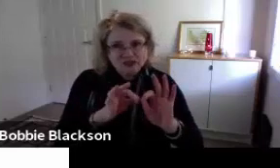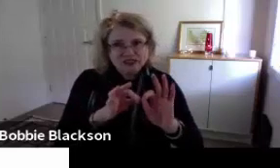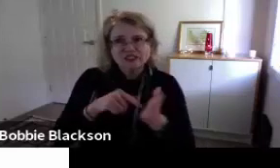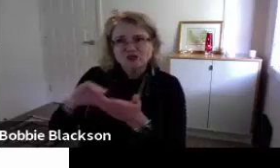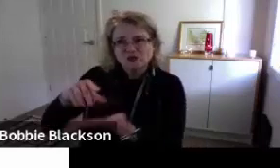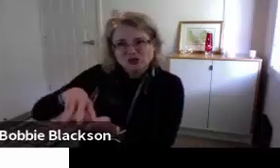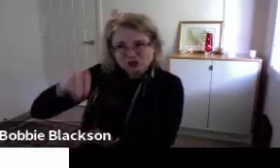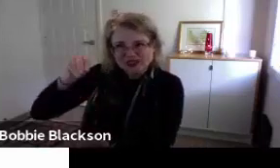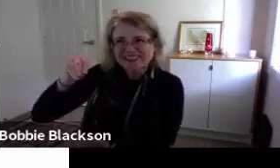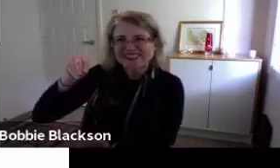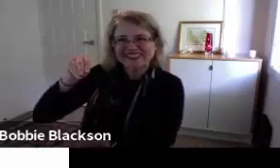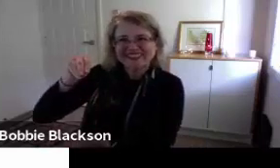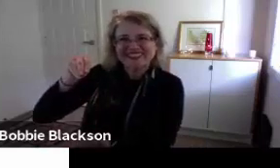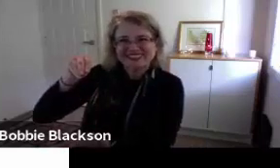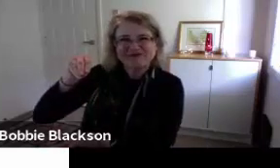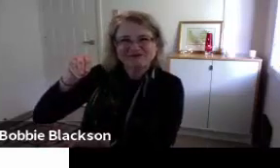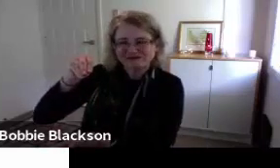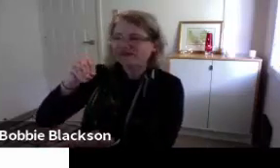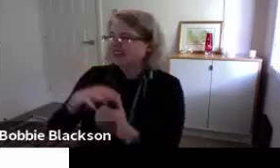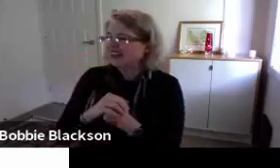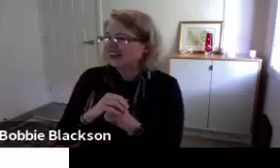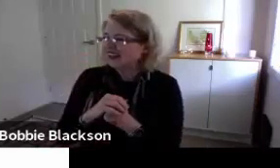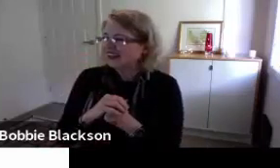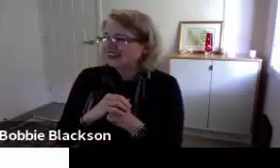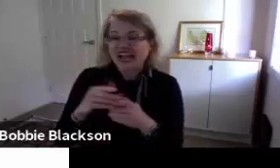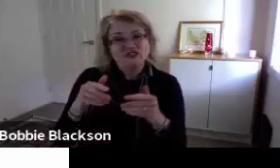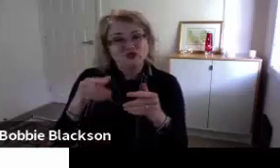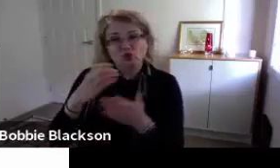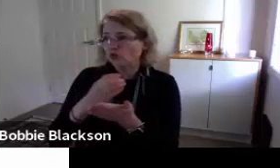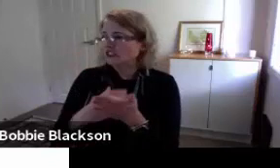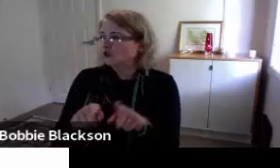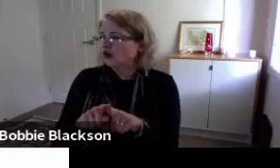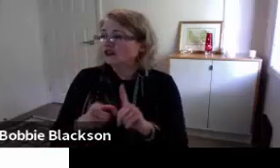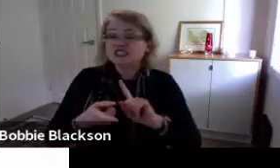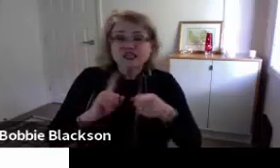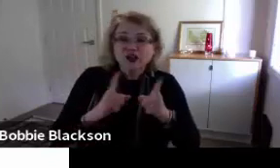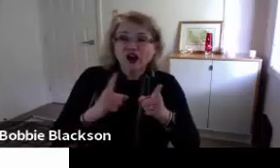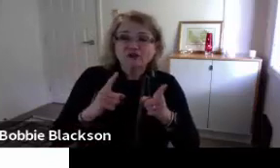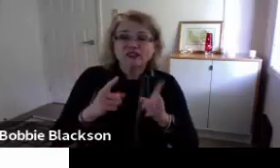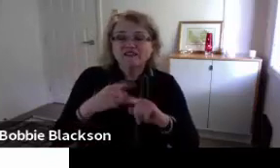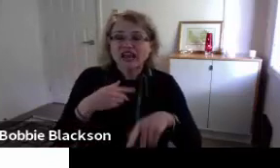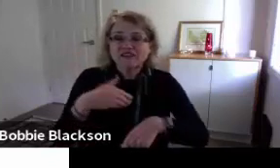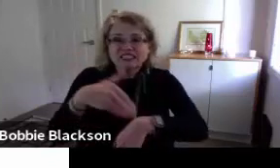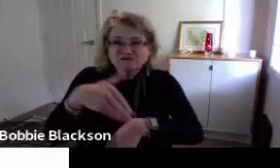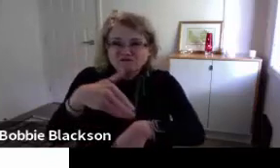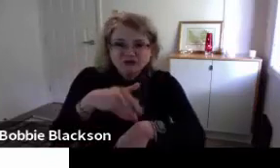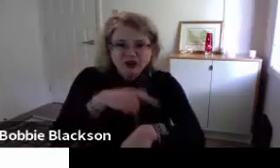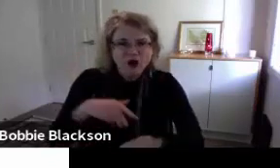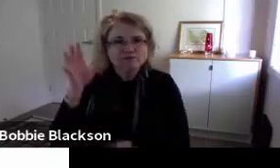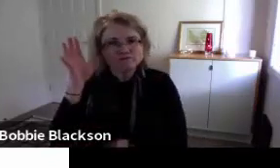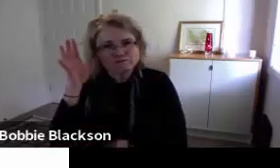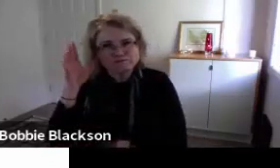interviewing interpreters and students and finding the right match. And sometimes